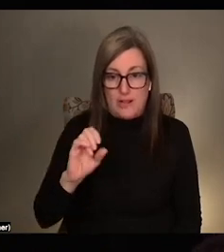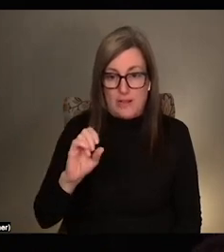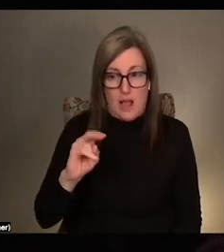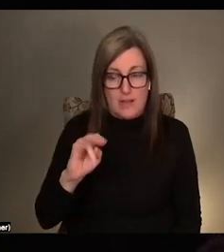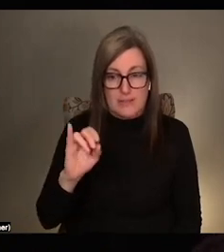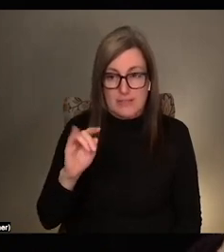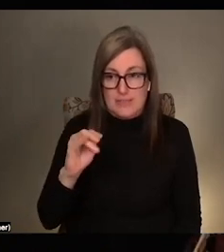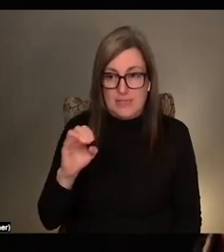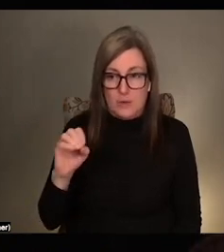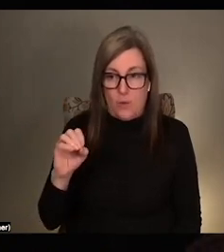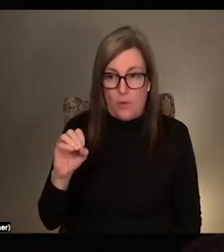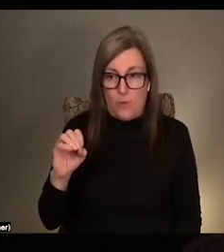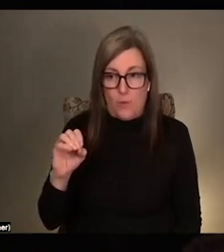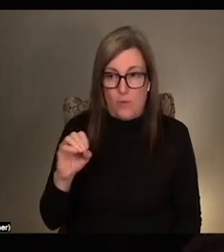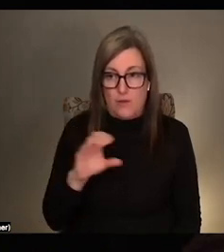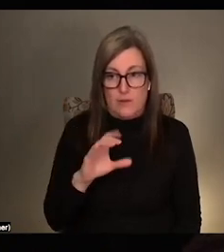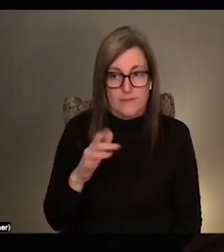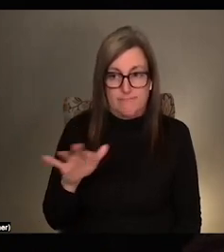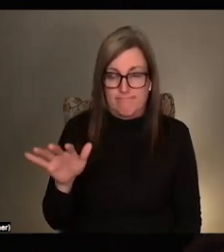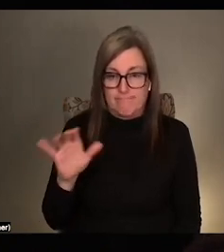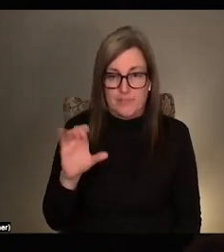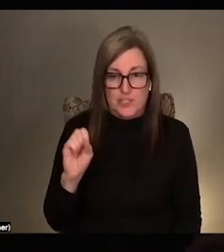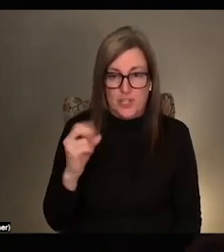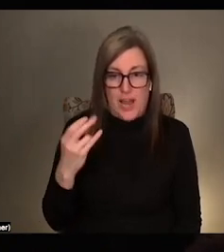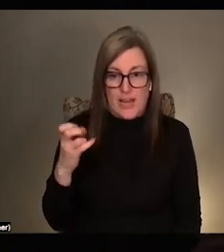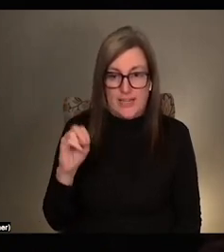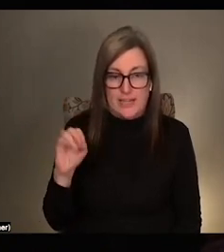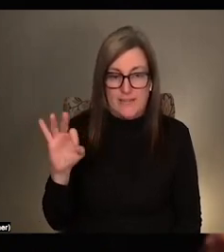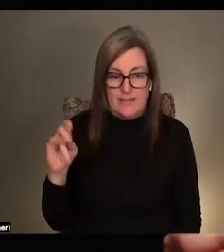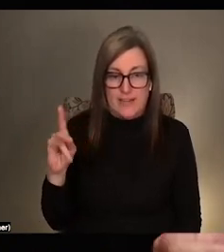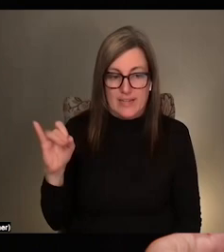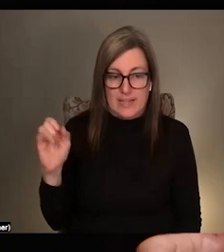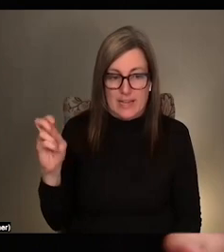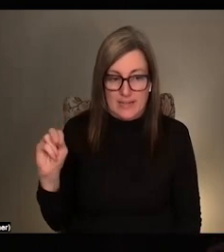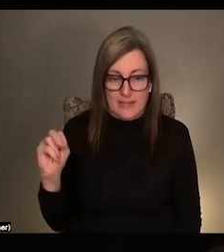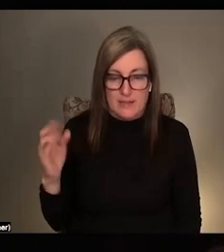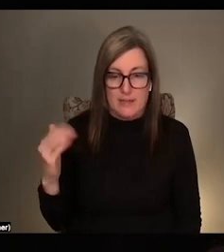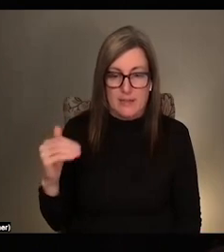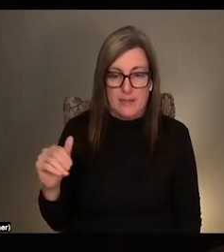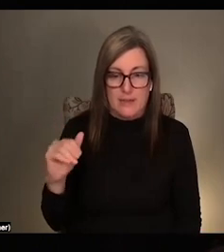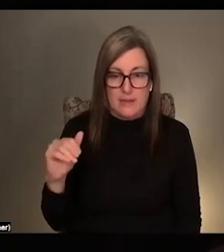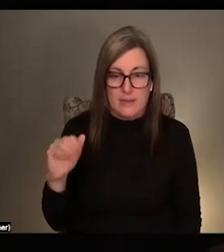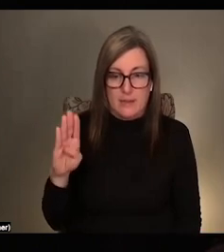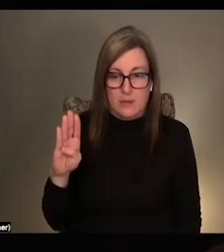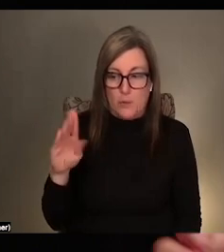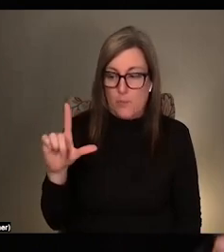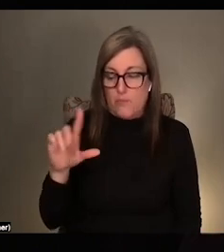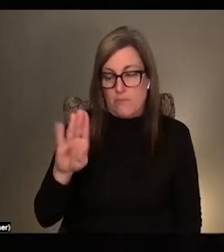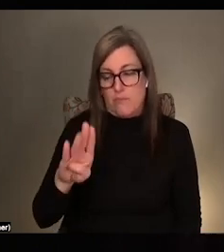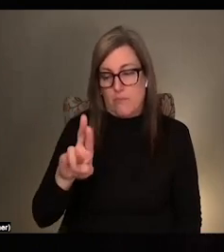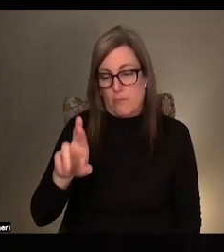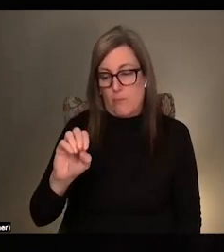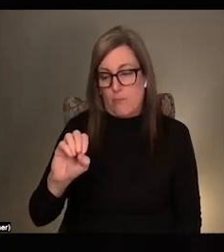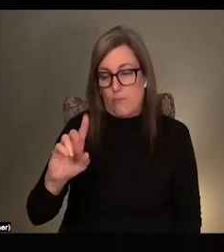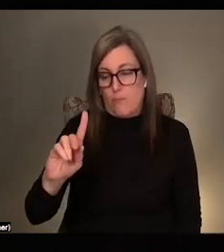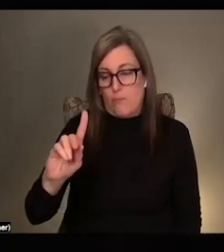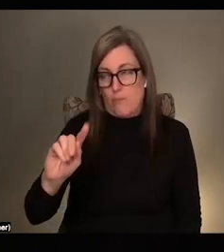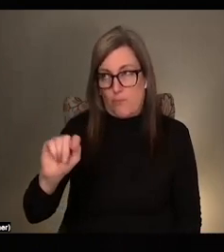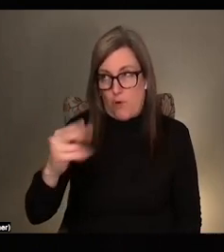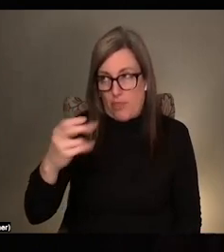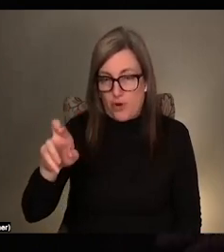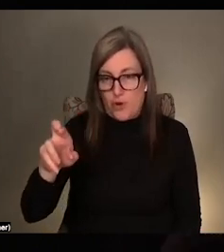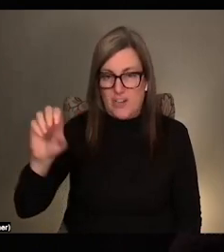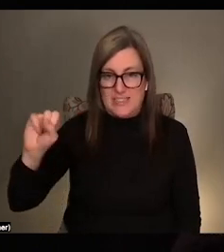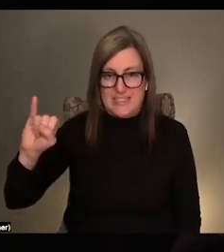Rowland, uh, Shannon Finnegan, who I had mentioned, um, Brothers Sick, which is a collaborative project.